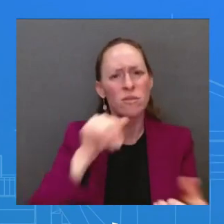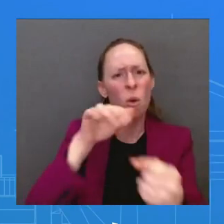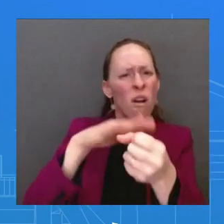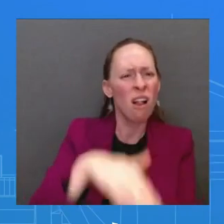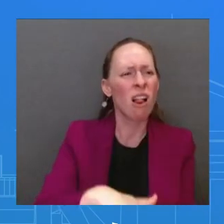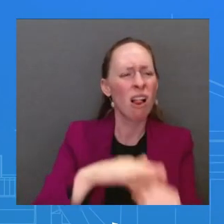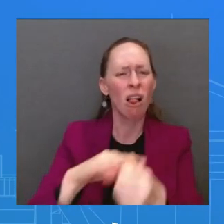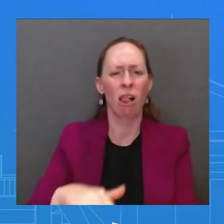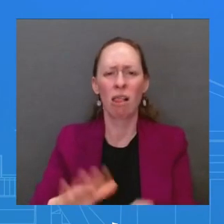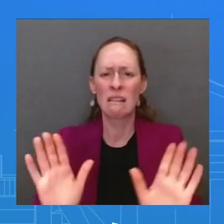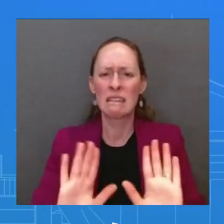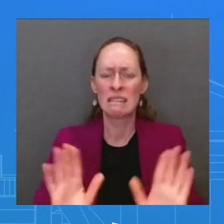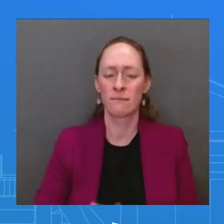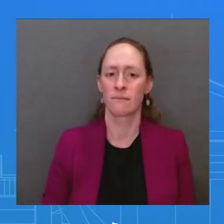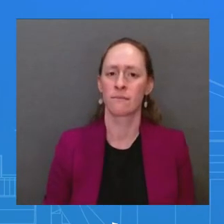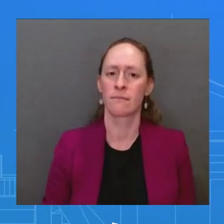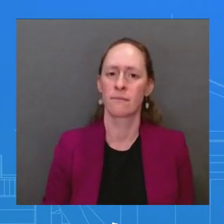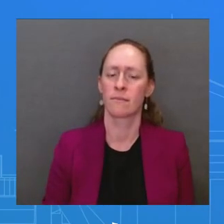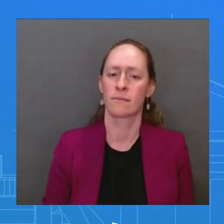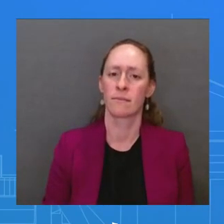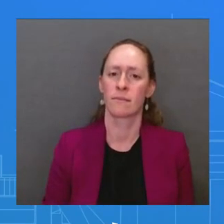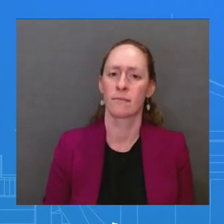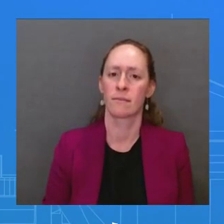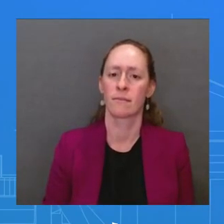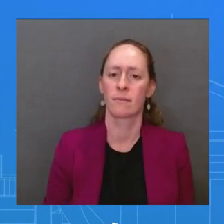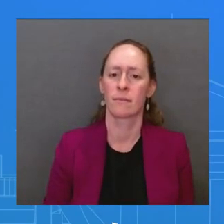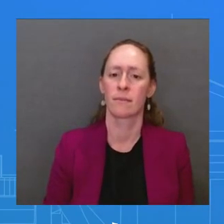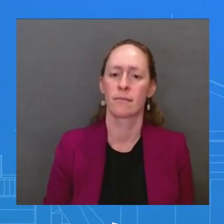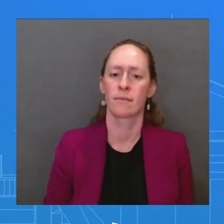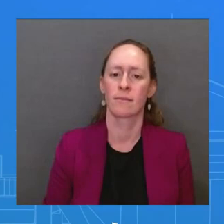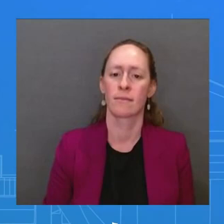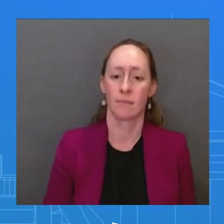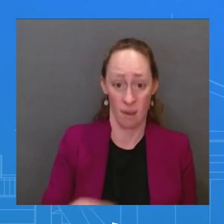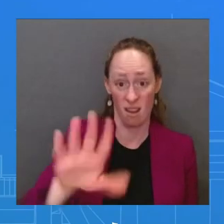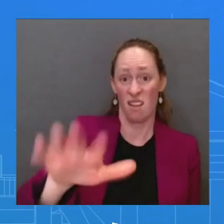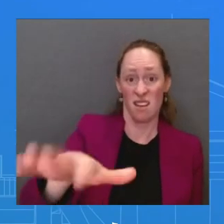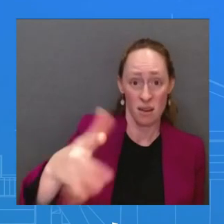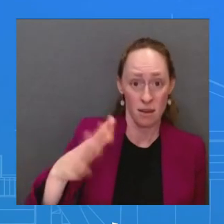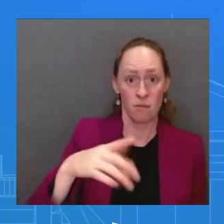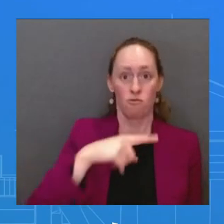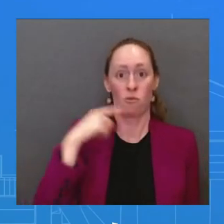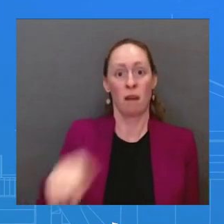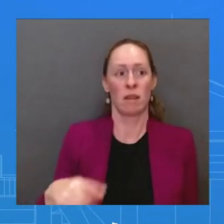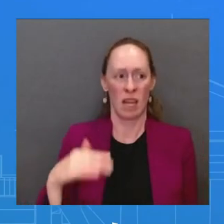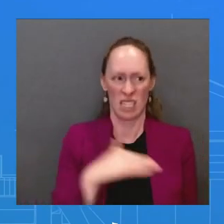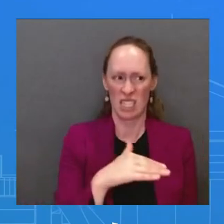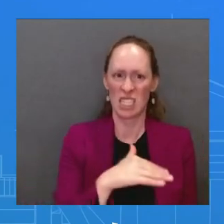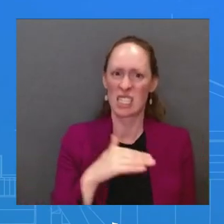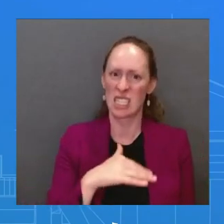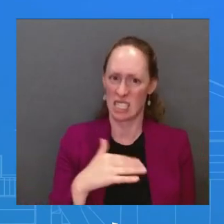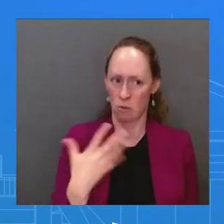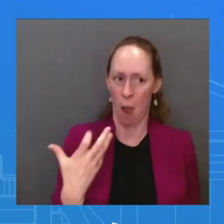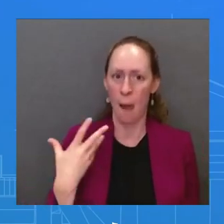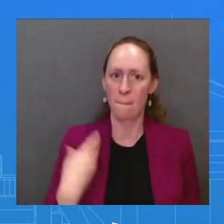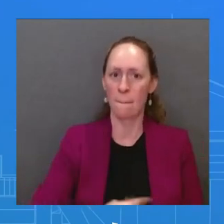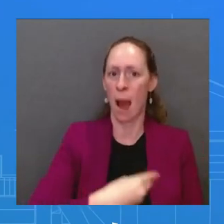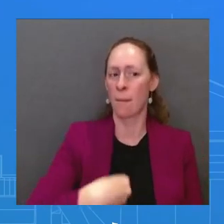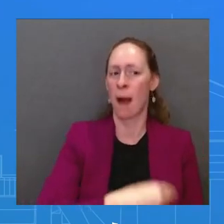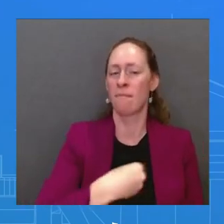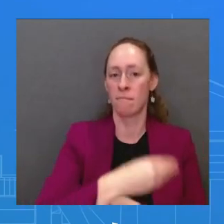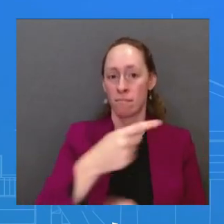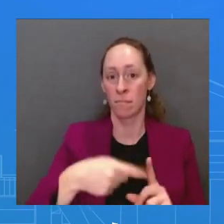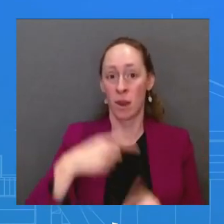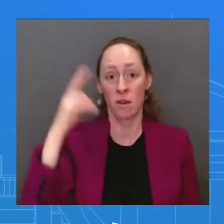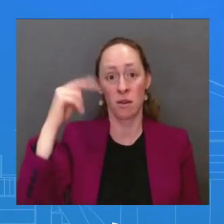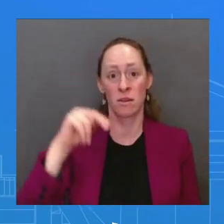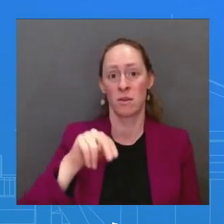the North Koreans, for help? And is North Korea able to provide artillery and things you were talking about at a volume that could have any kind of meaningful impact on the